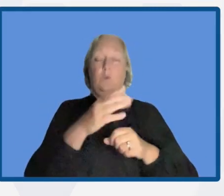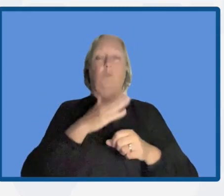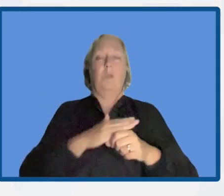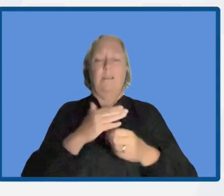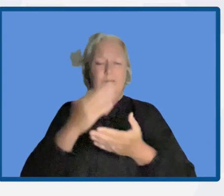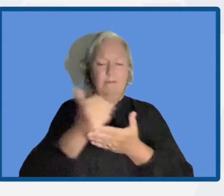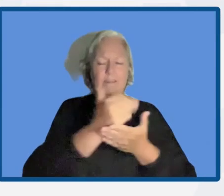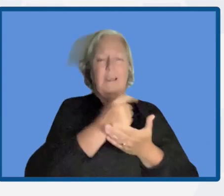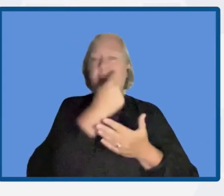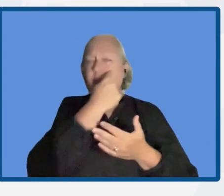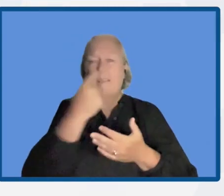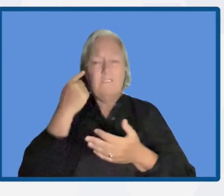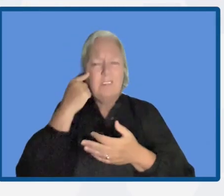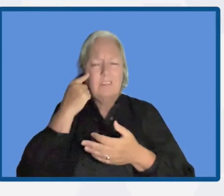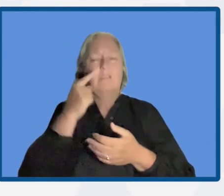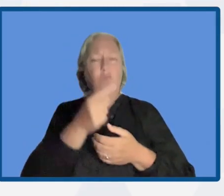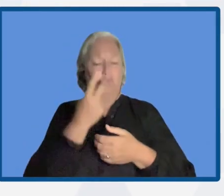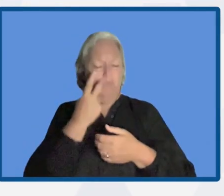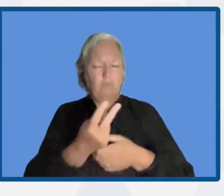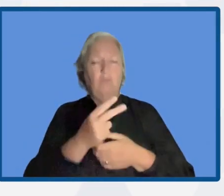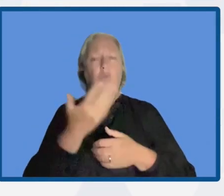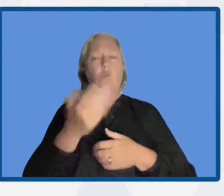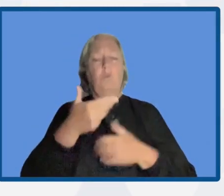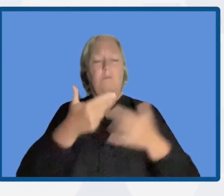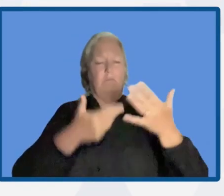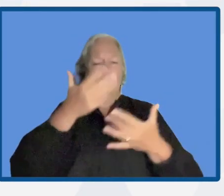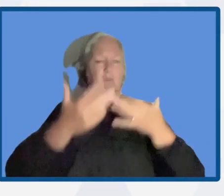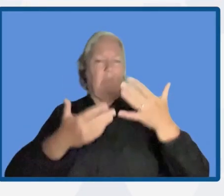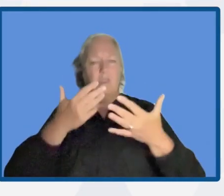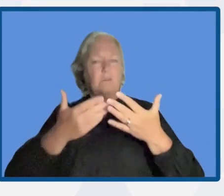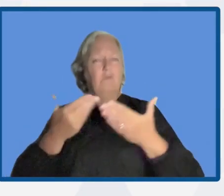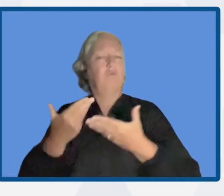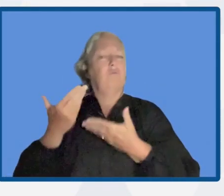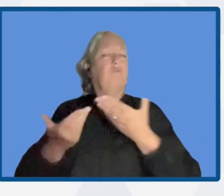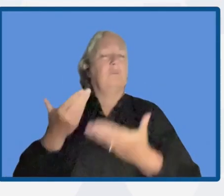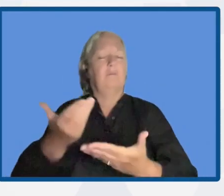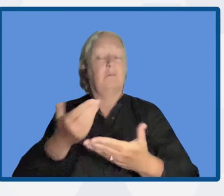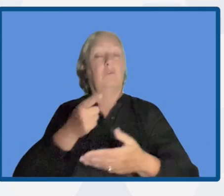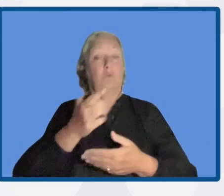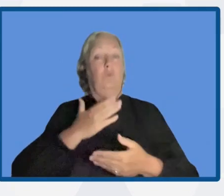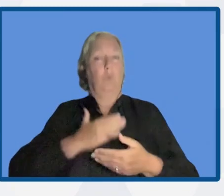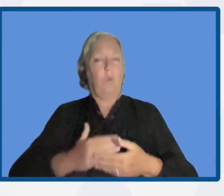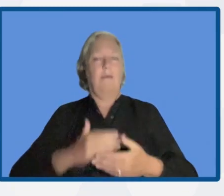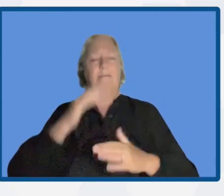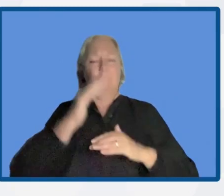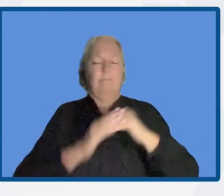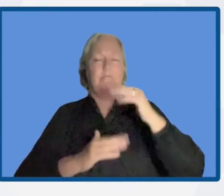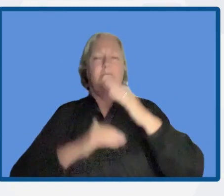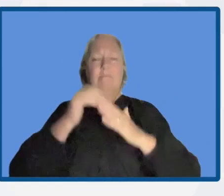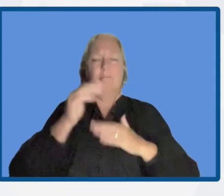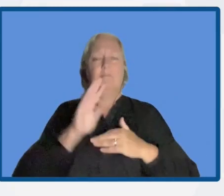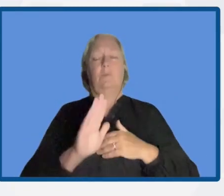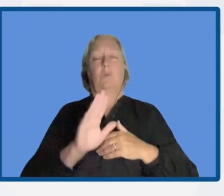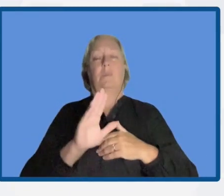the importance of data generation in order to be able to build nature-based solutions,